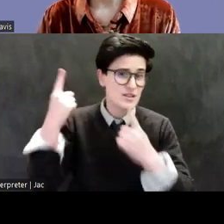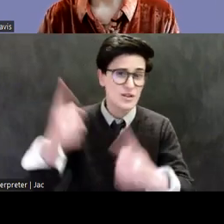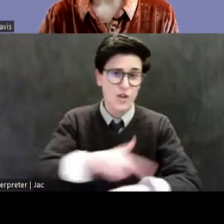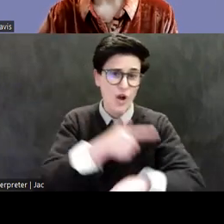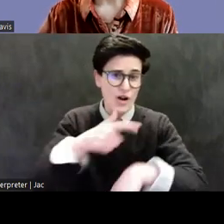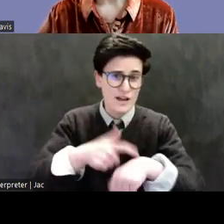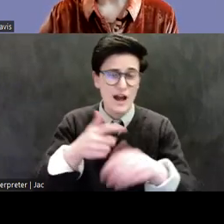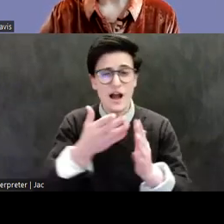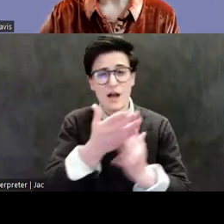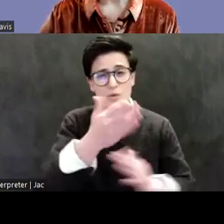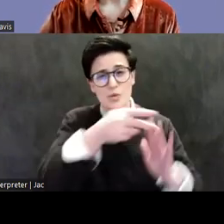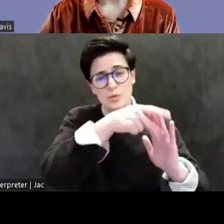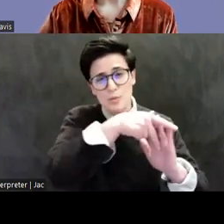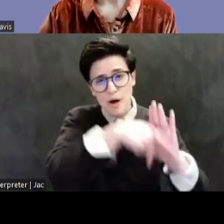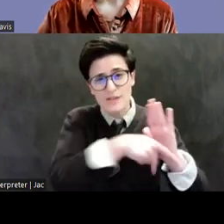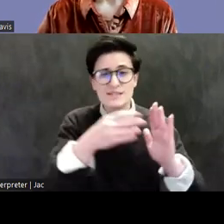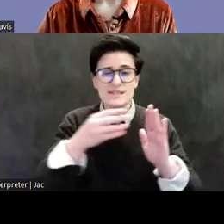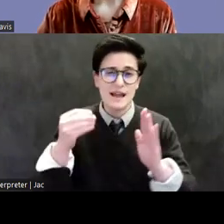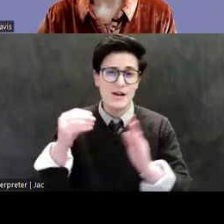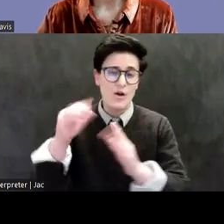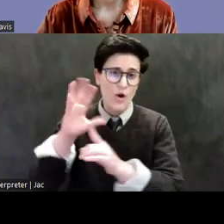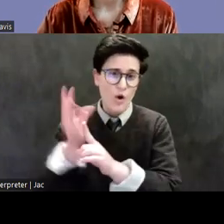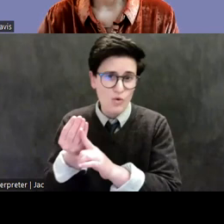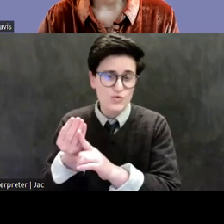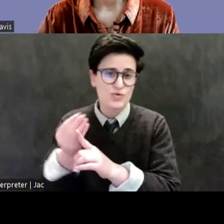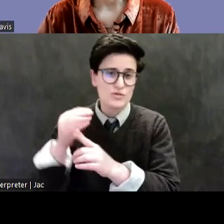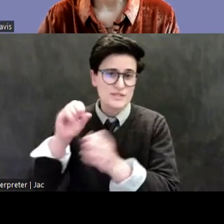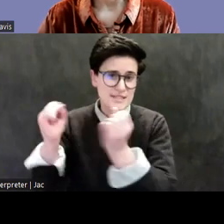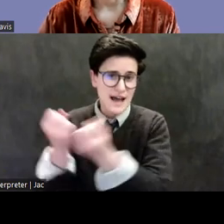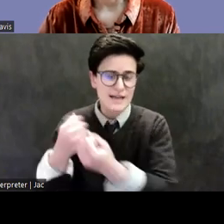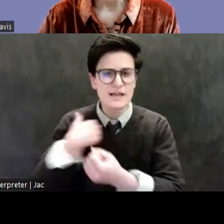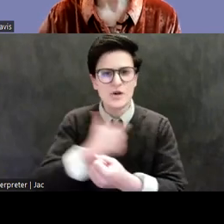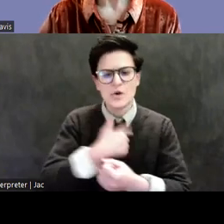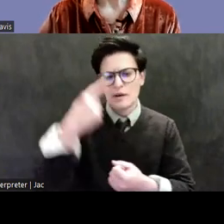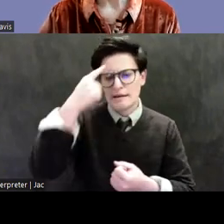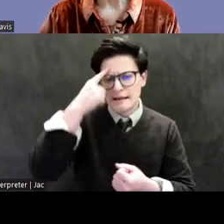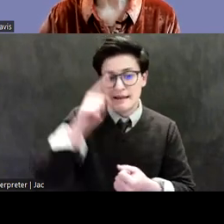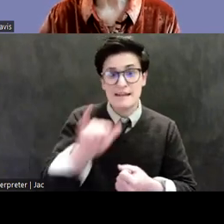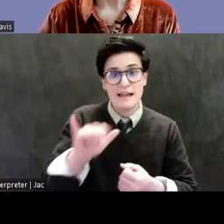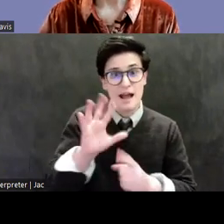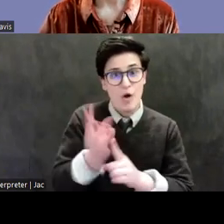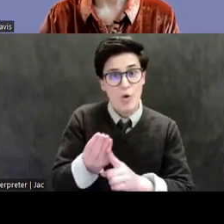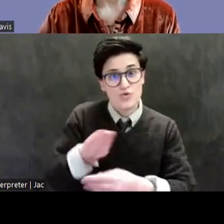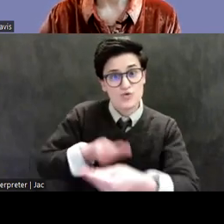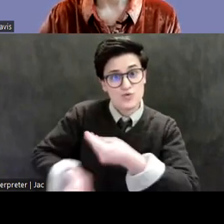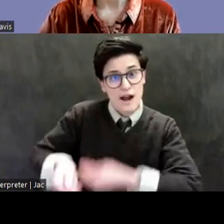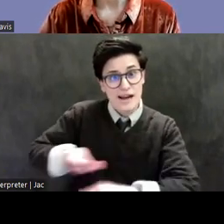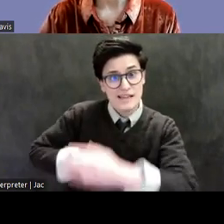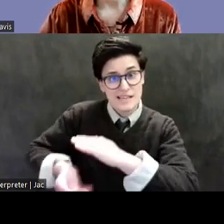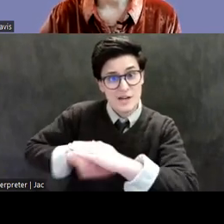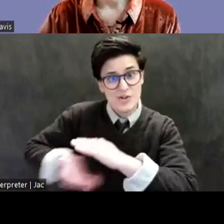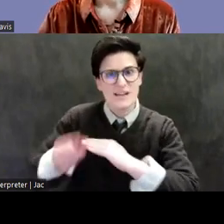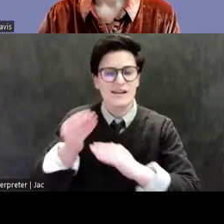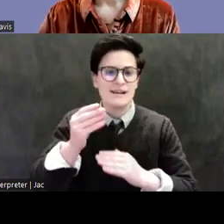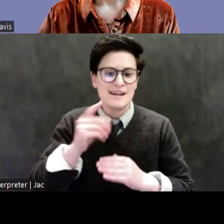this cultural racketeering, as we call it, as a white-collar and victimless crime, if it's treated it as a crime